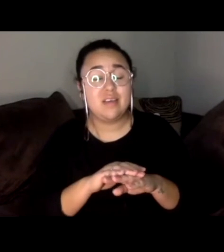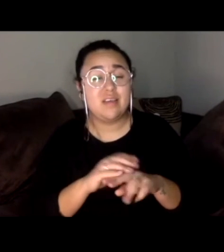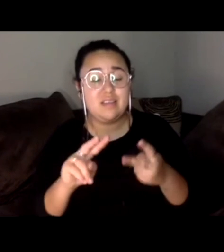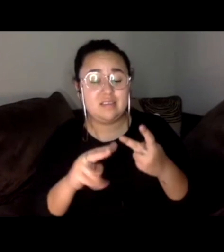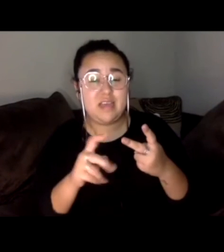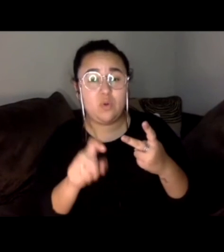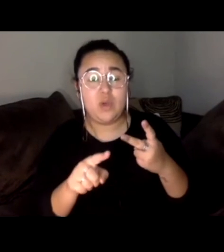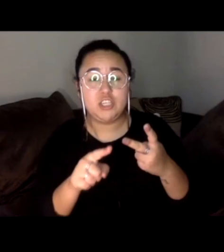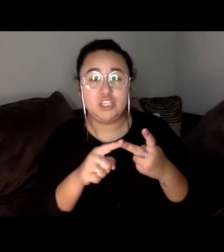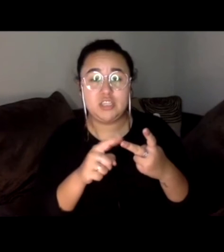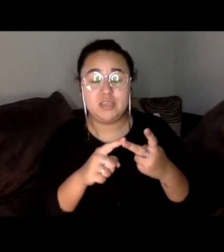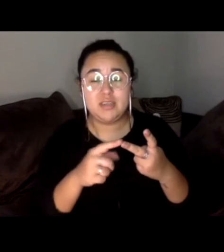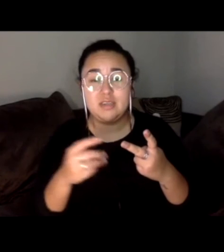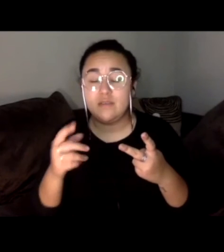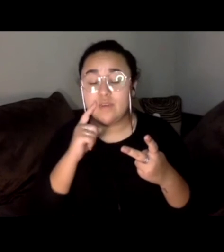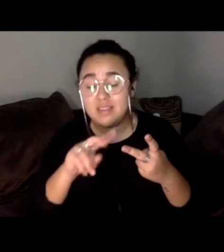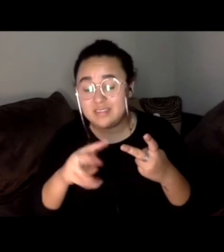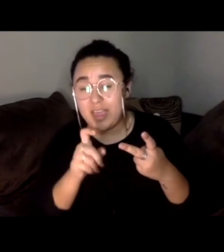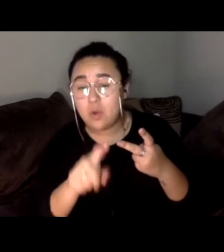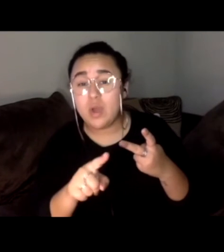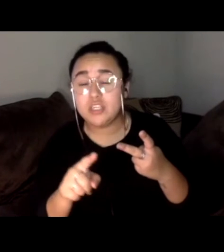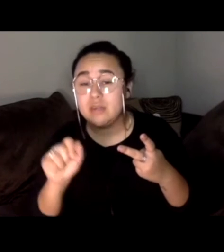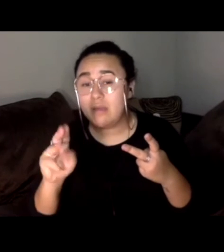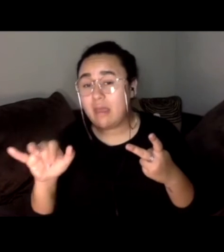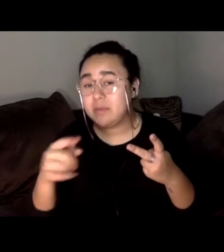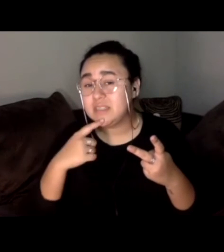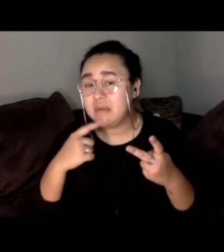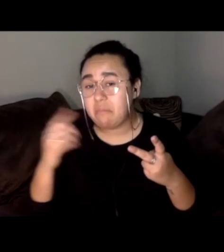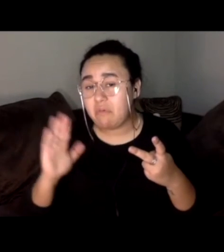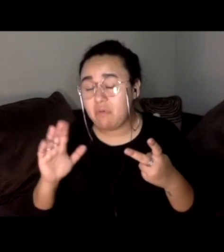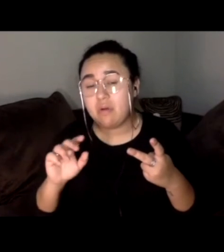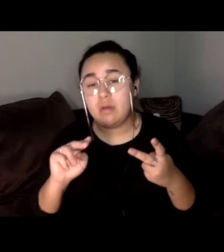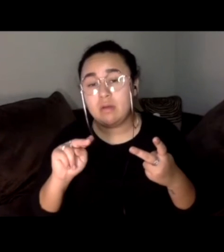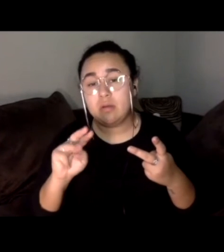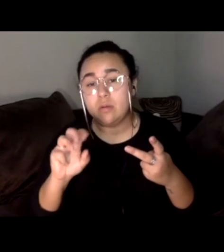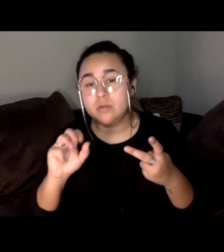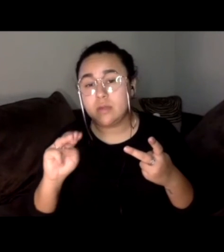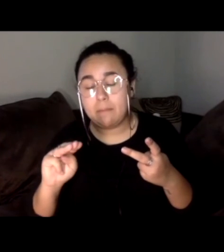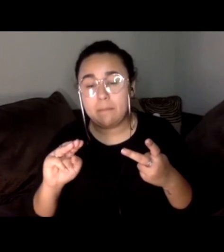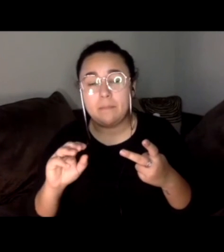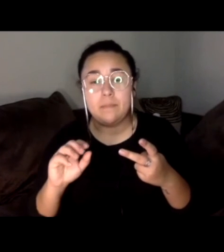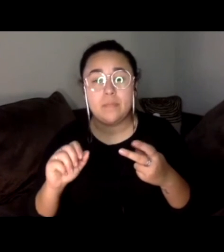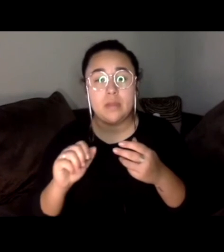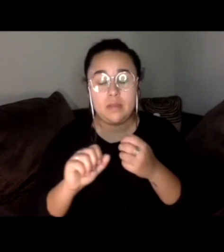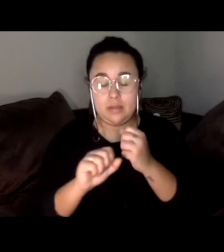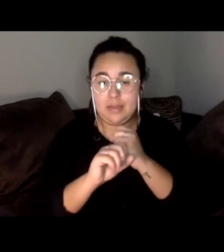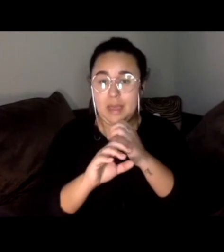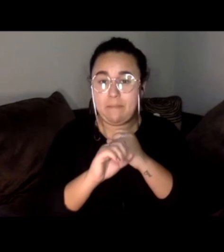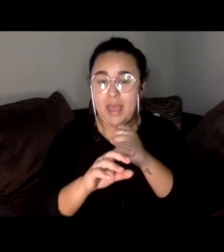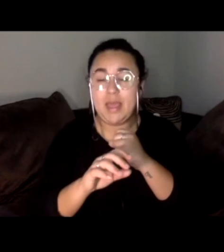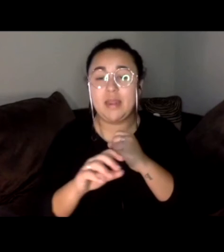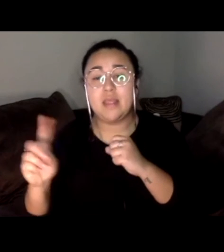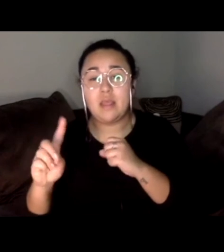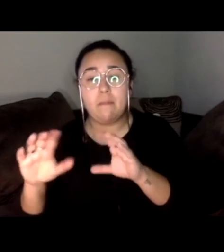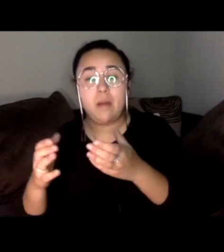question, I think as Amy has mentioned, most groups that most groups, the Newsom campaign and the Democratic Party are advocating that people